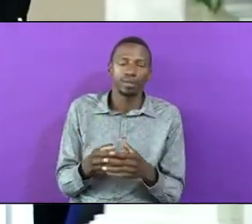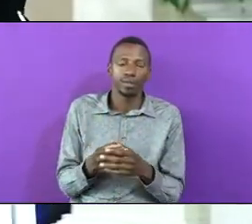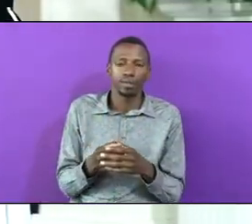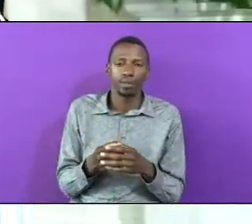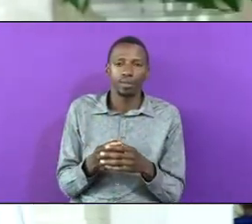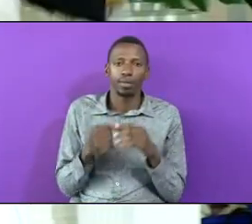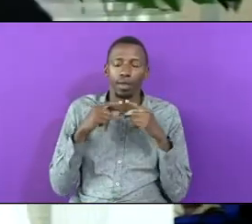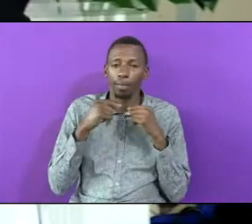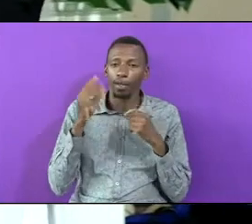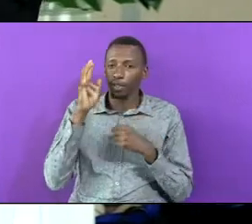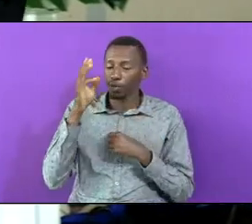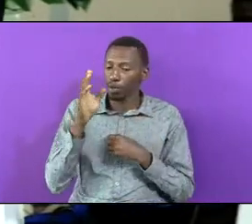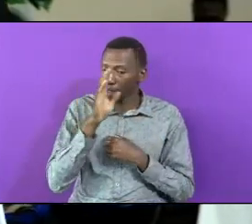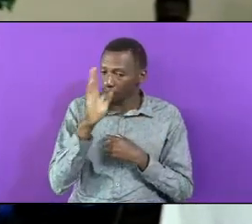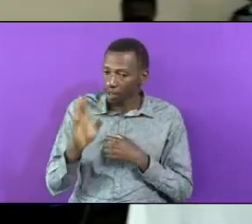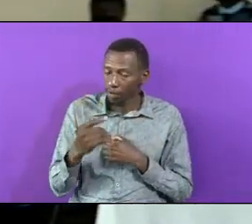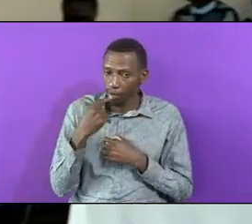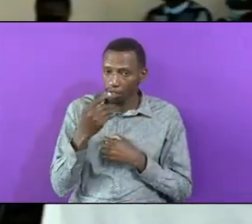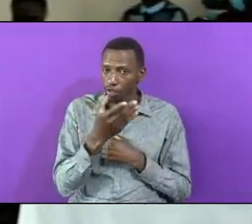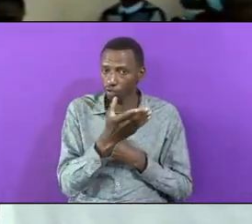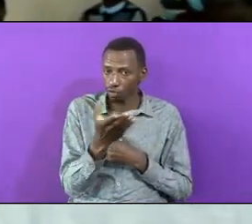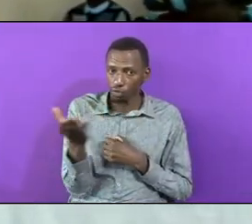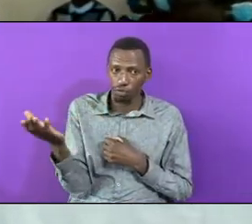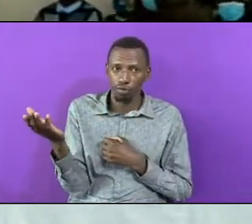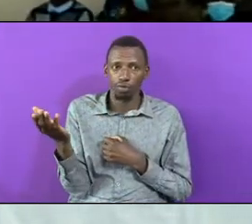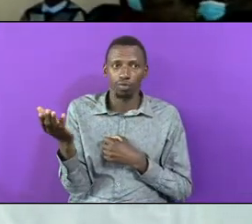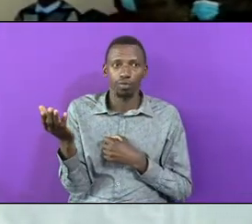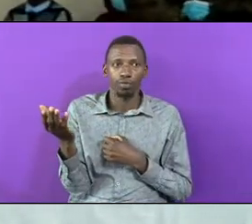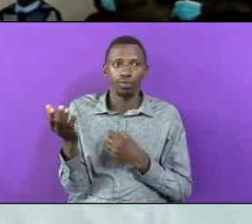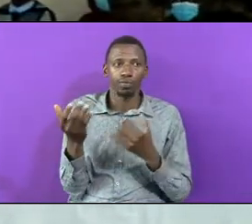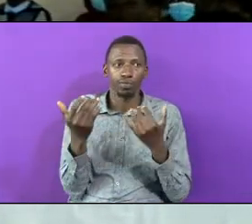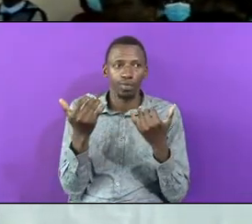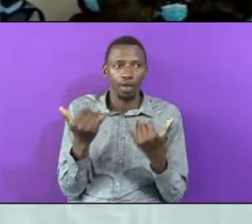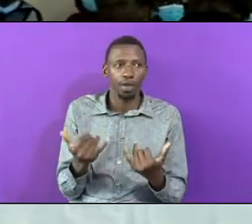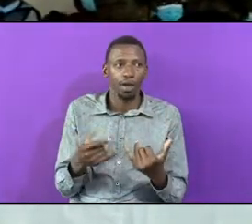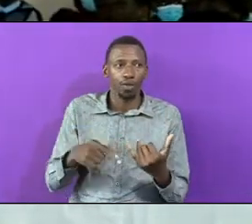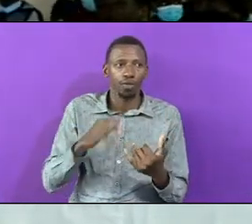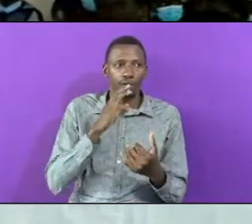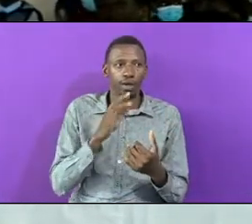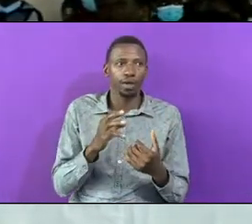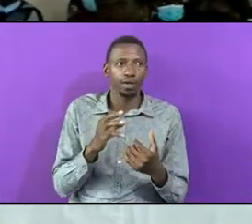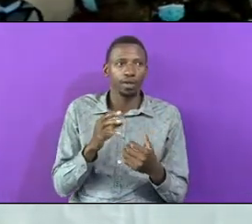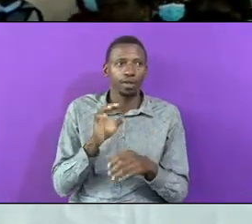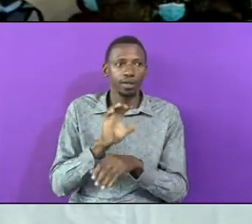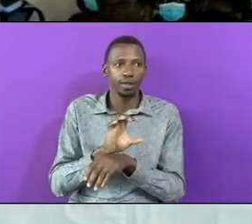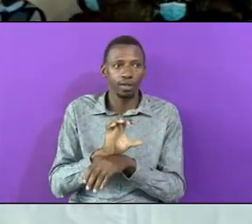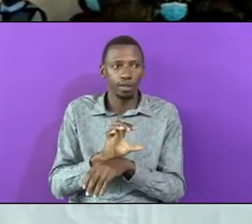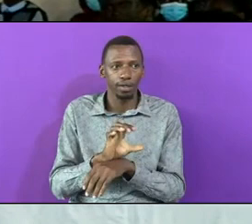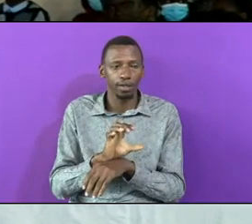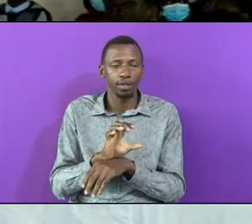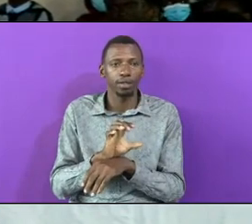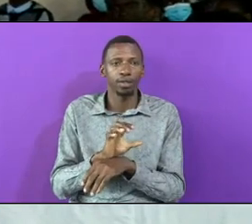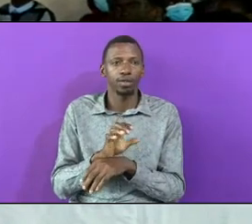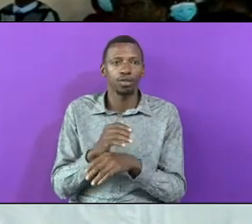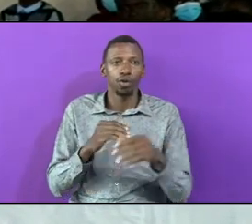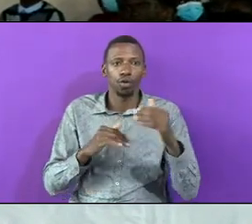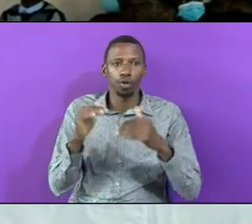Pastors Will Never Tell You These Things We Have Now Turned To Be A Church Where We Are Competing With Stealing Money From The Divine Treasury